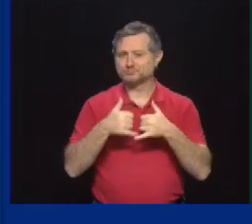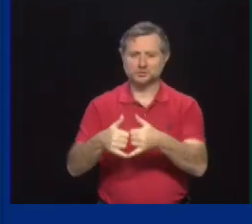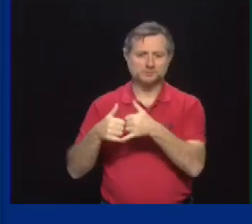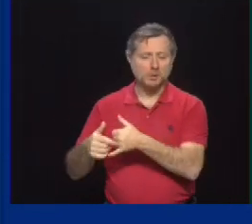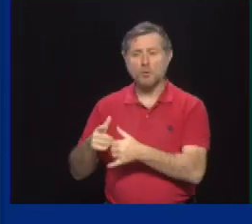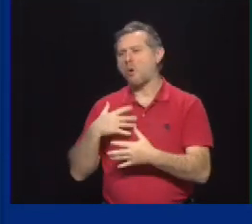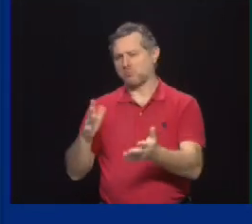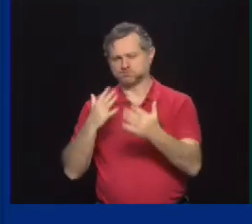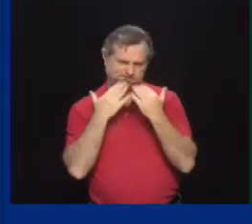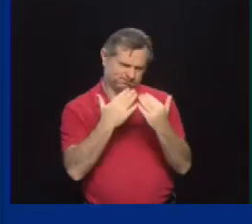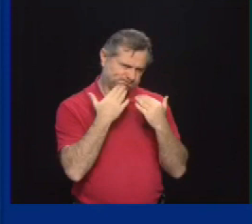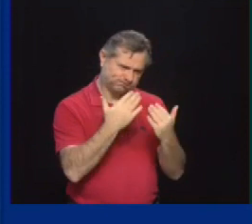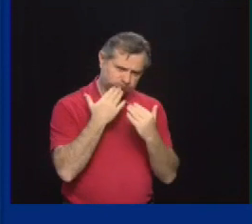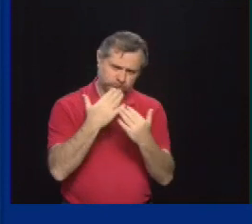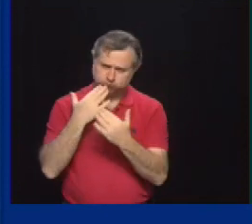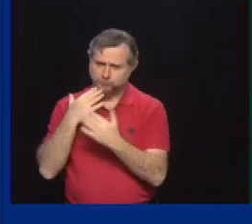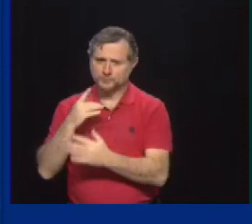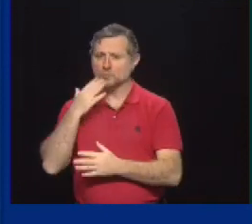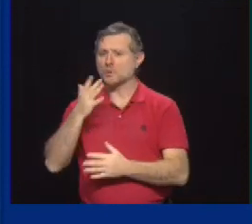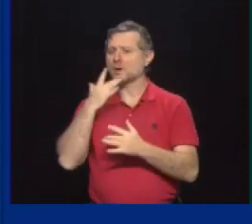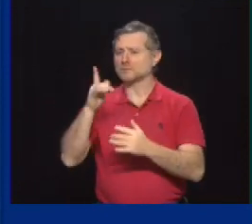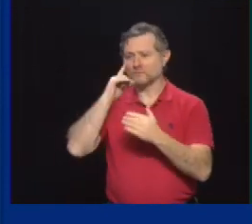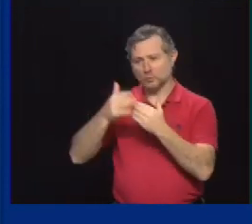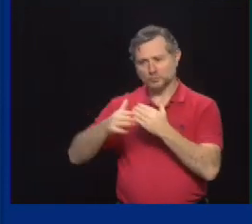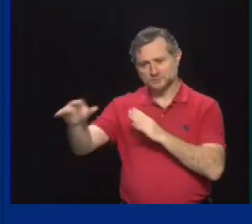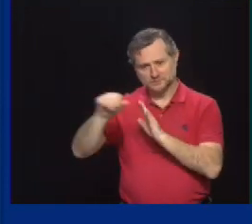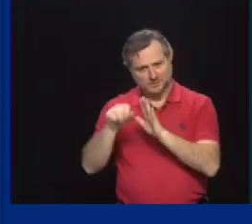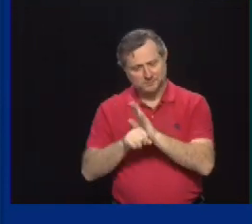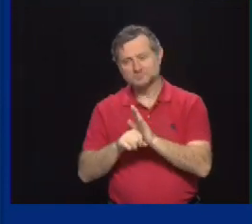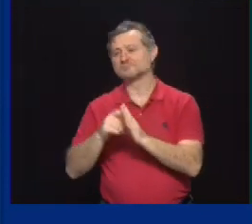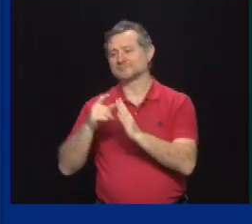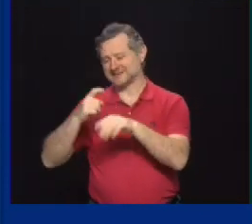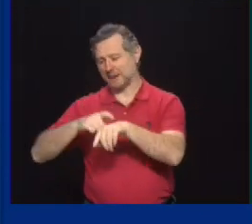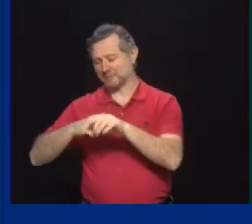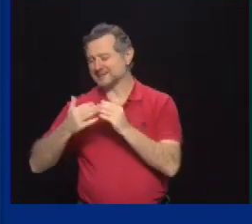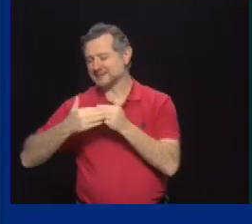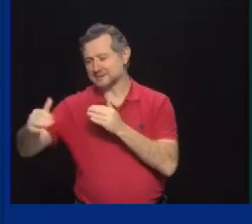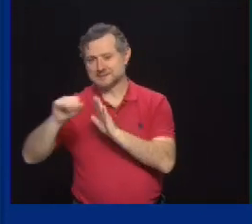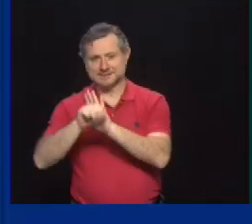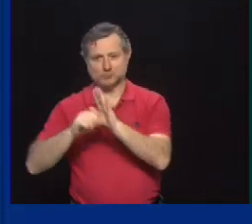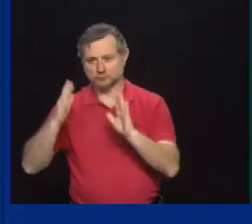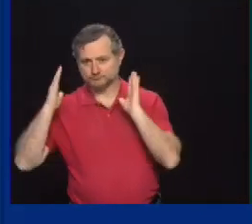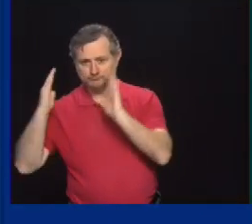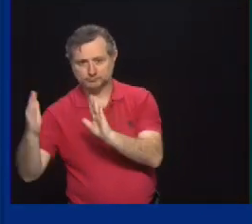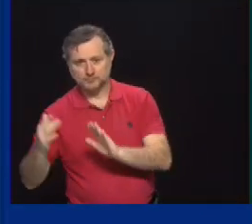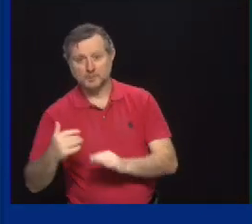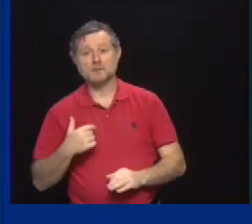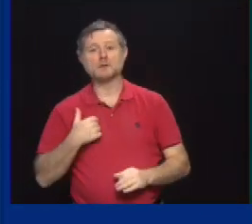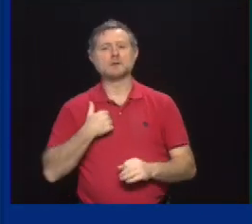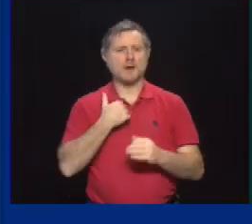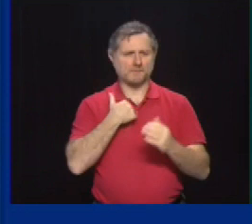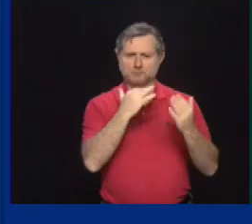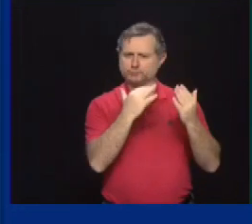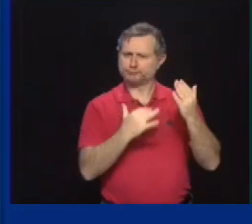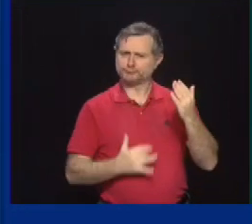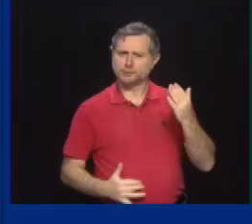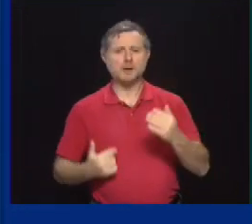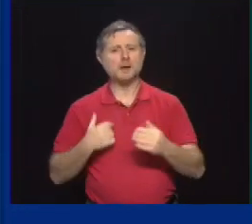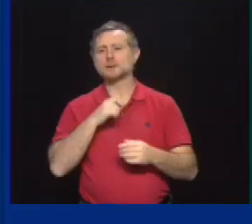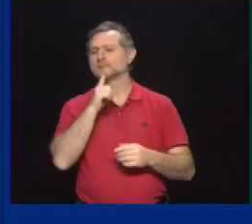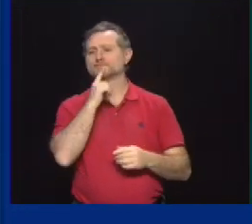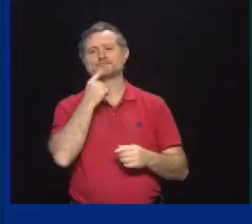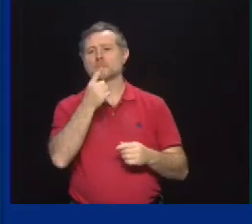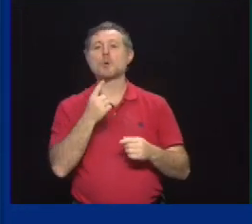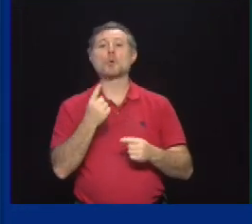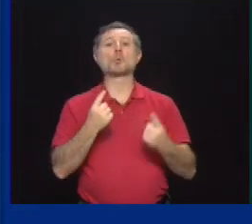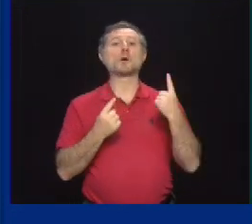them the very best for the rest of their season. I have all their records on the screen, but I'm not going to say them because only one out of three teams is